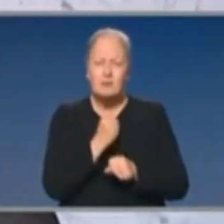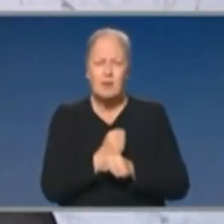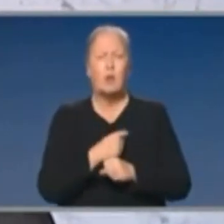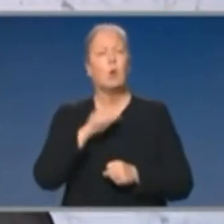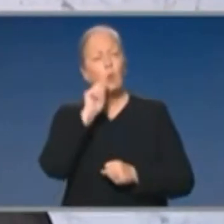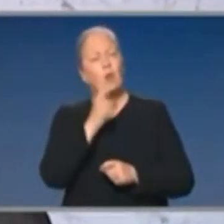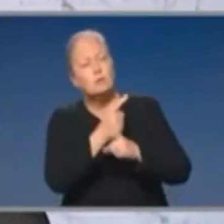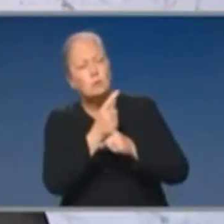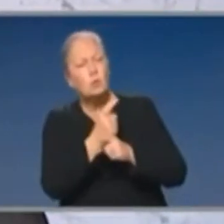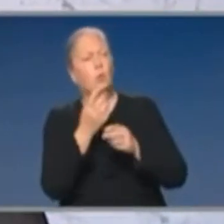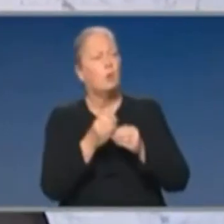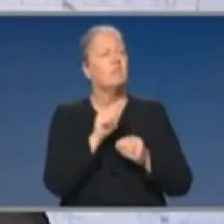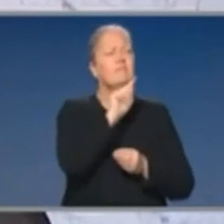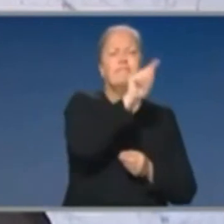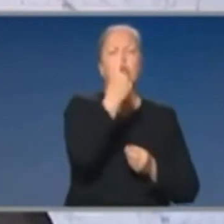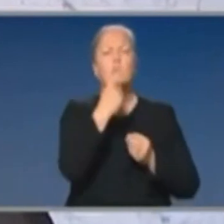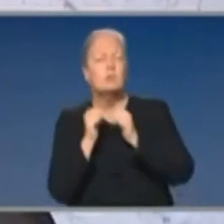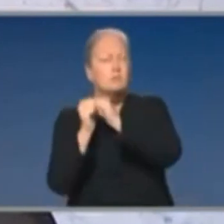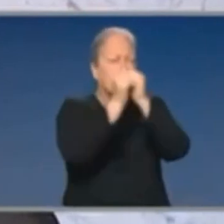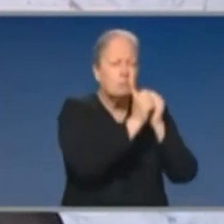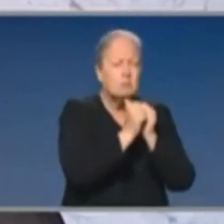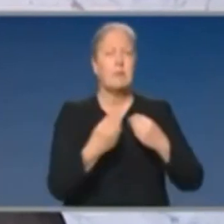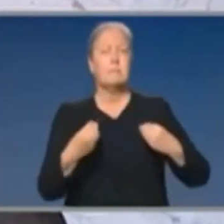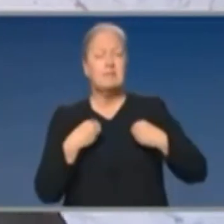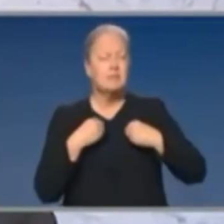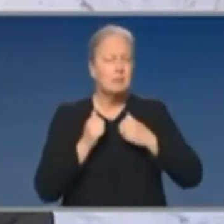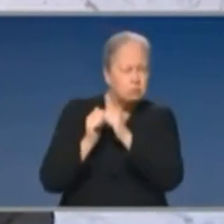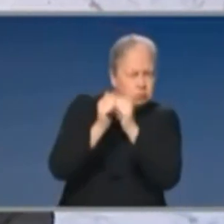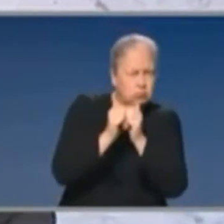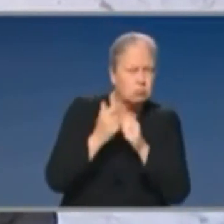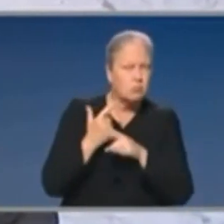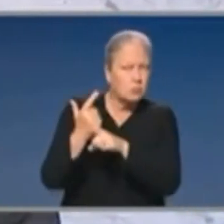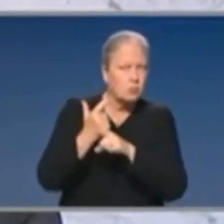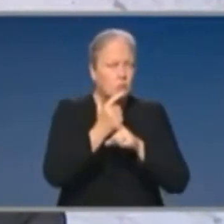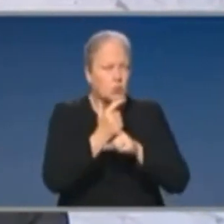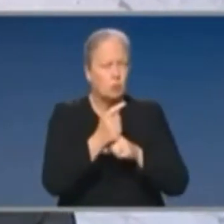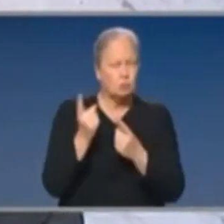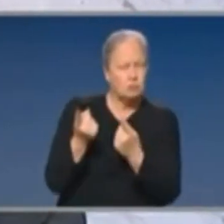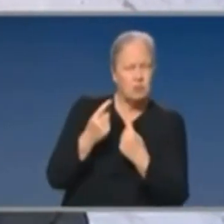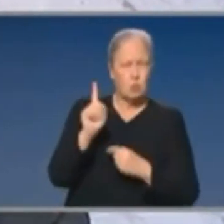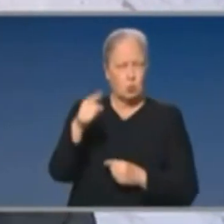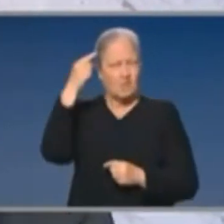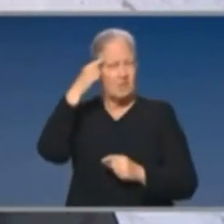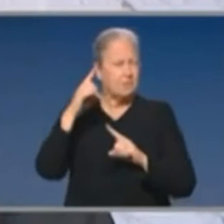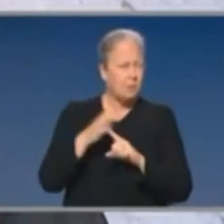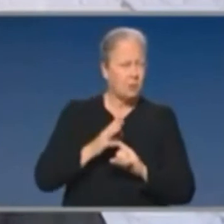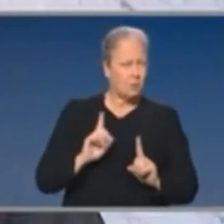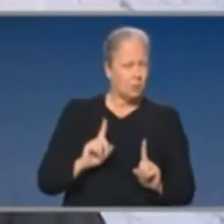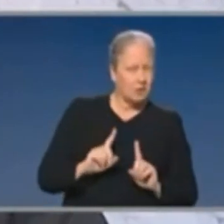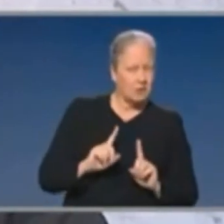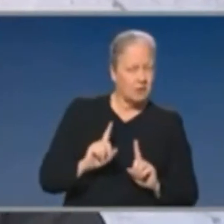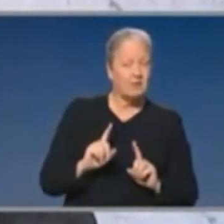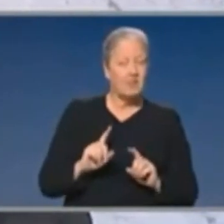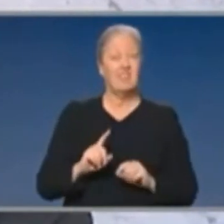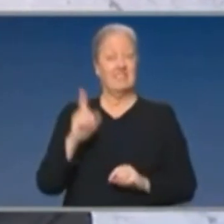partners and businesses and get a clear understanding of the issues that they see as most urgent. I've had